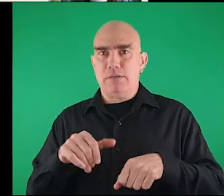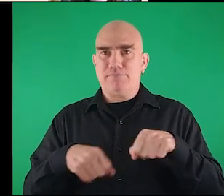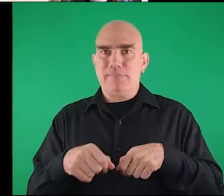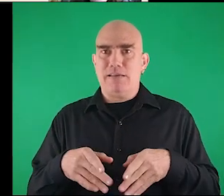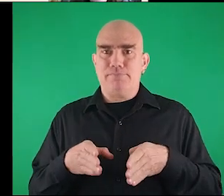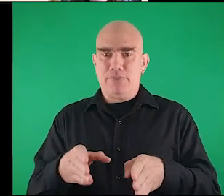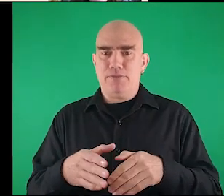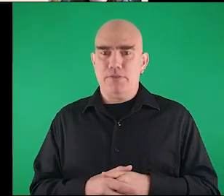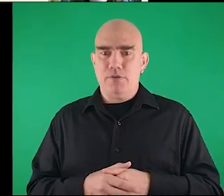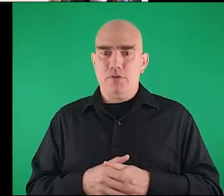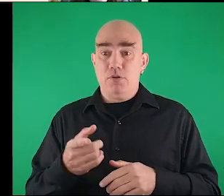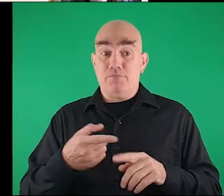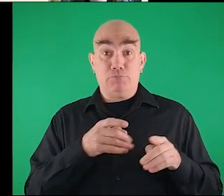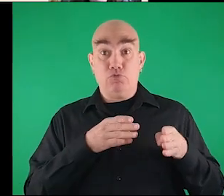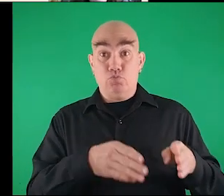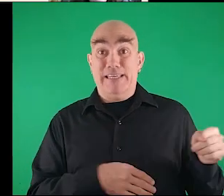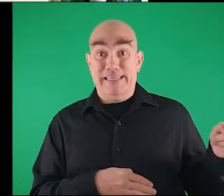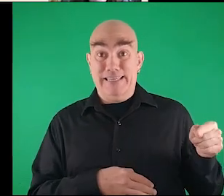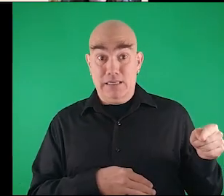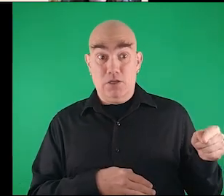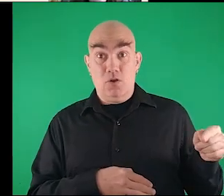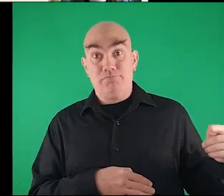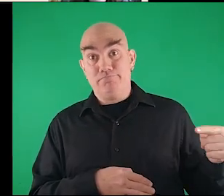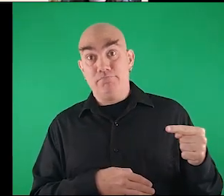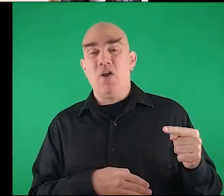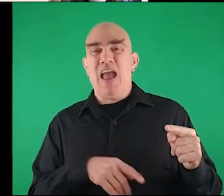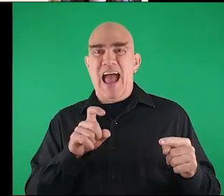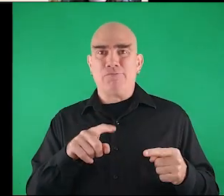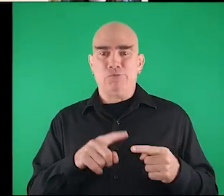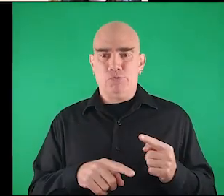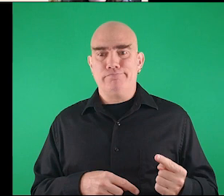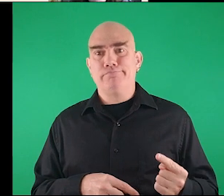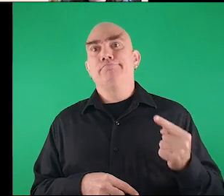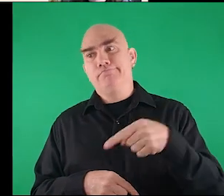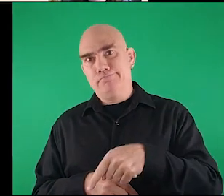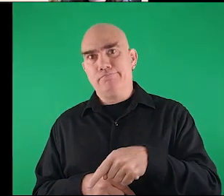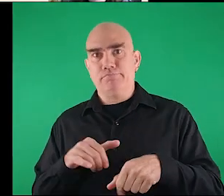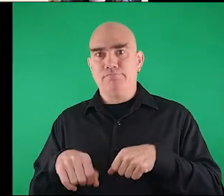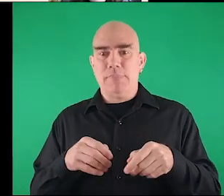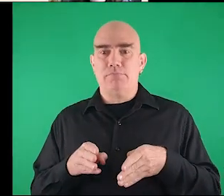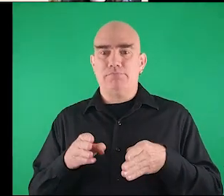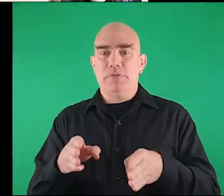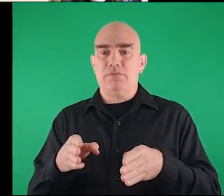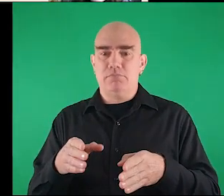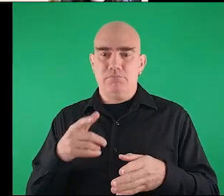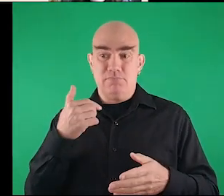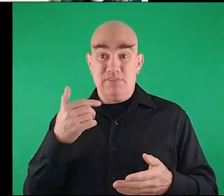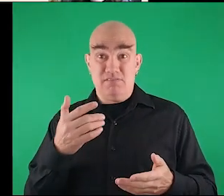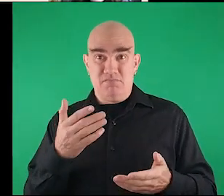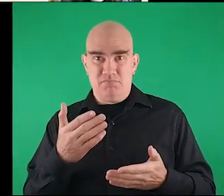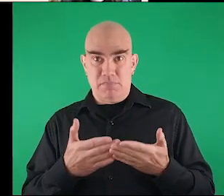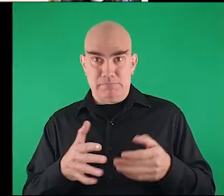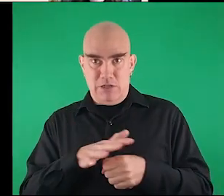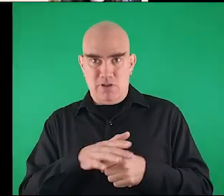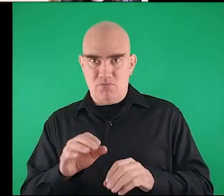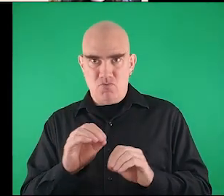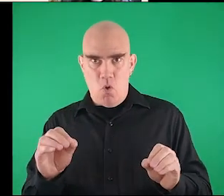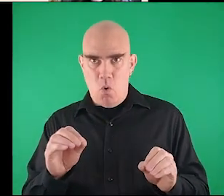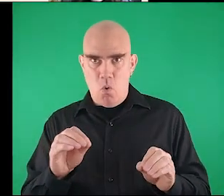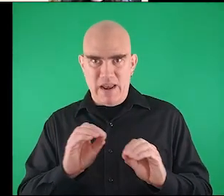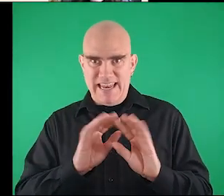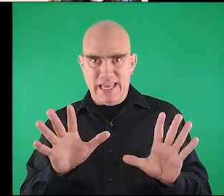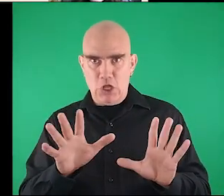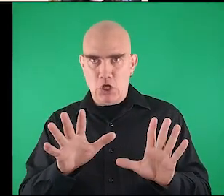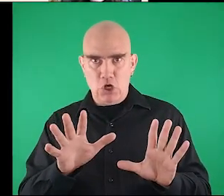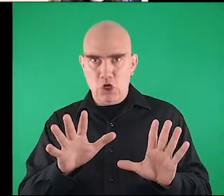this to get to the beach okay you come from the street here and you have to in some case they are not has